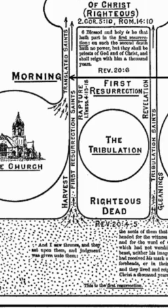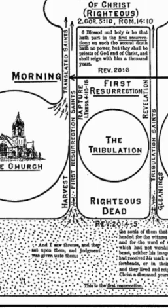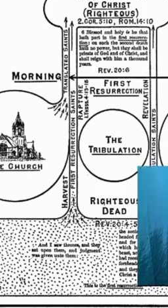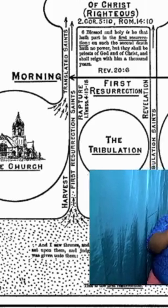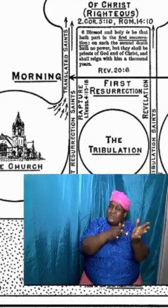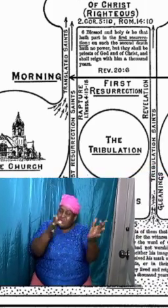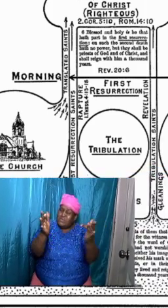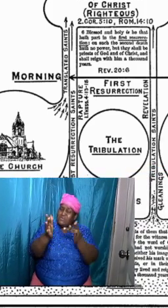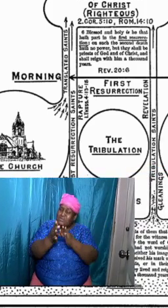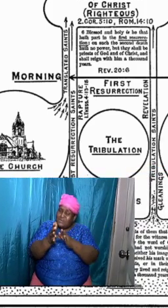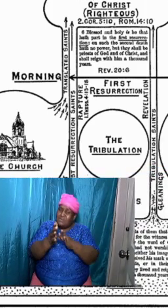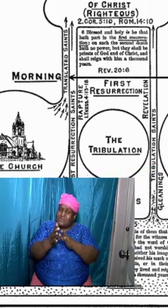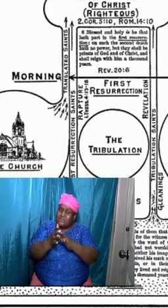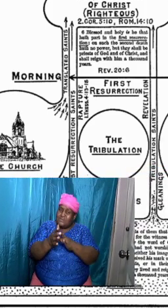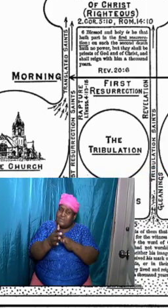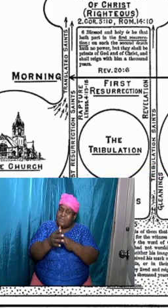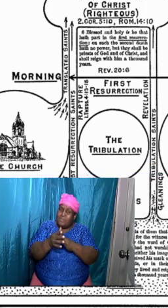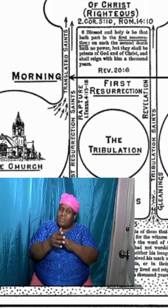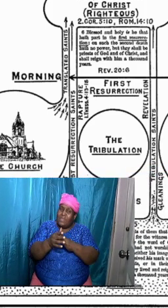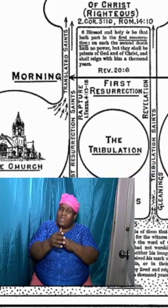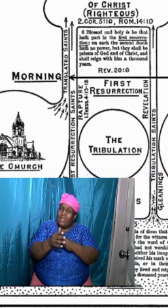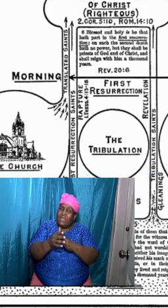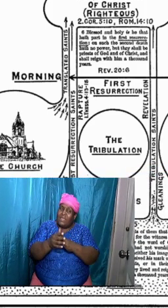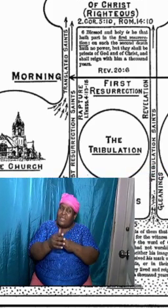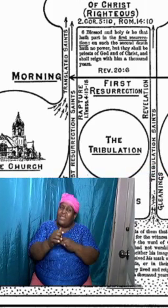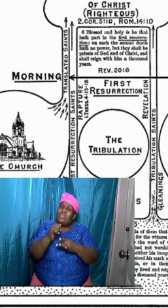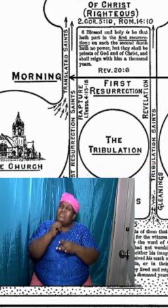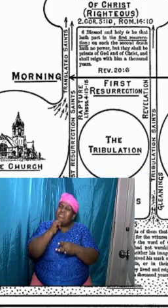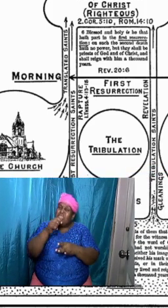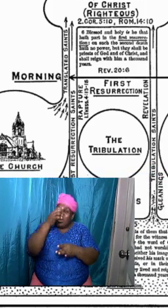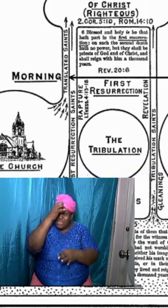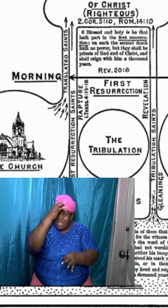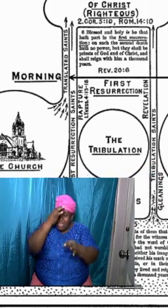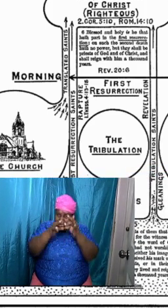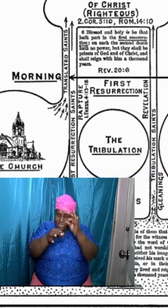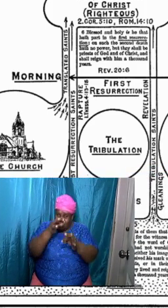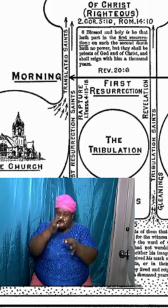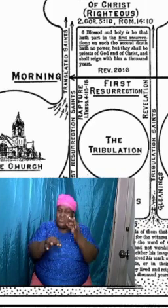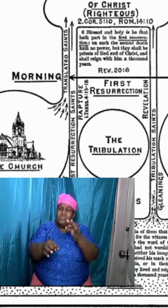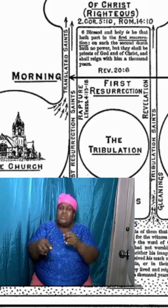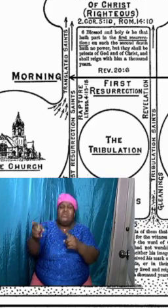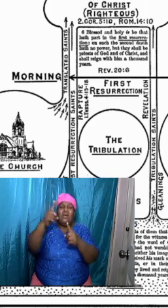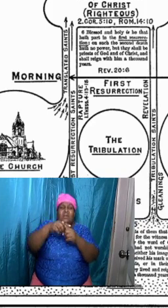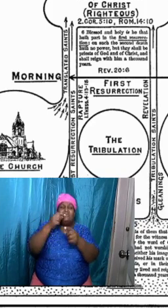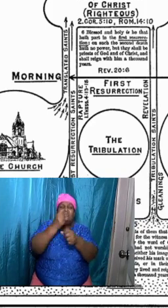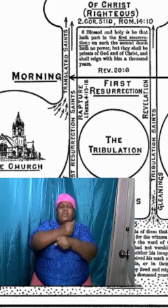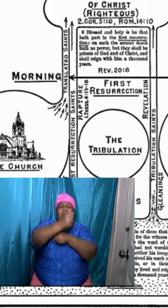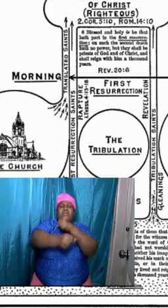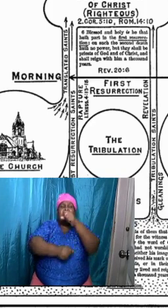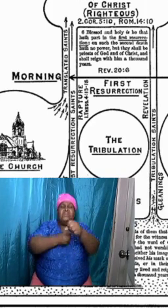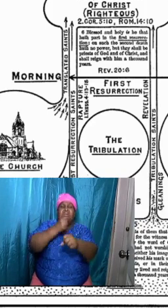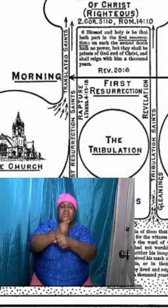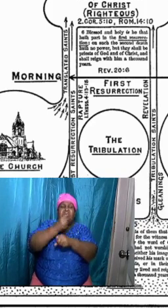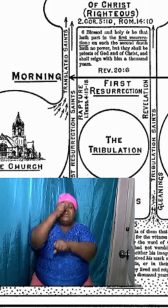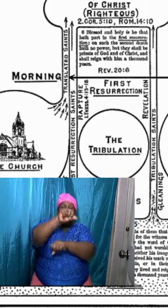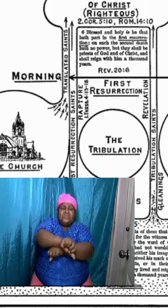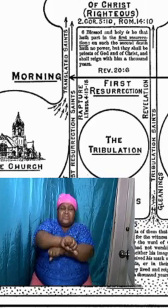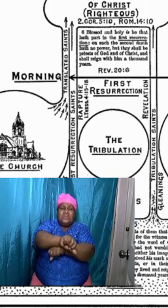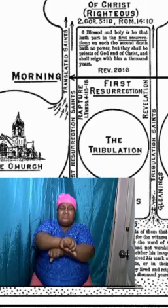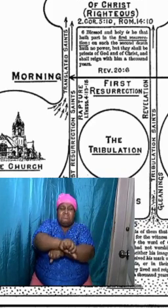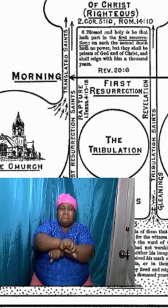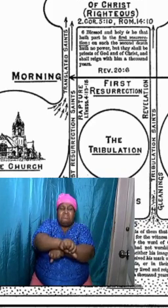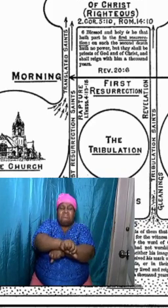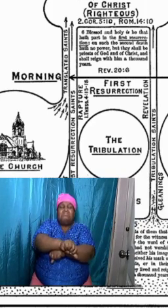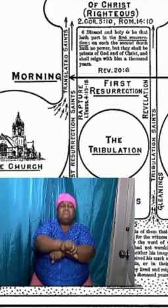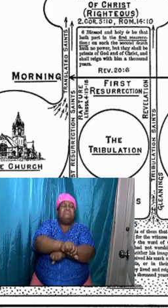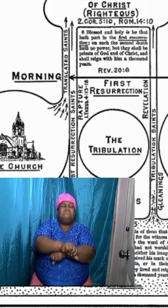is not a judgment unto condemnation. That is, later on,